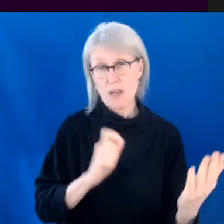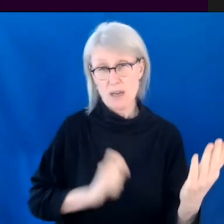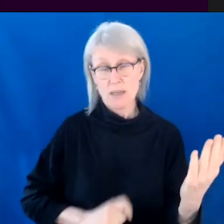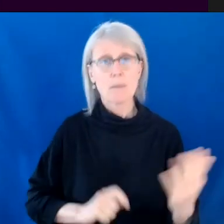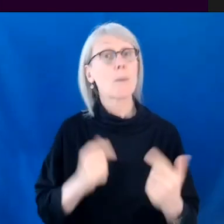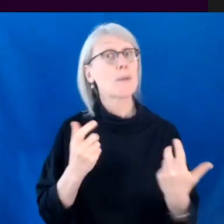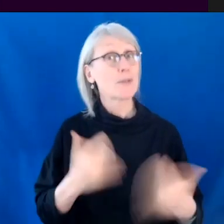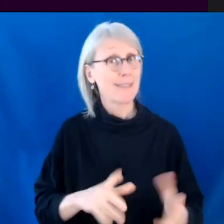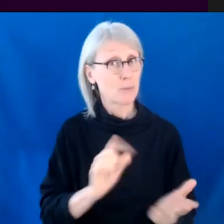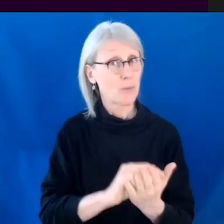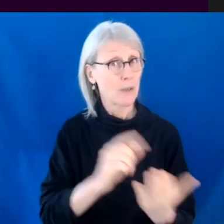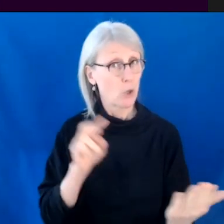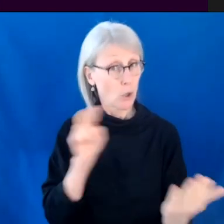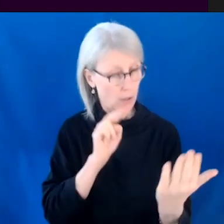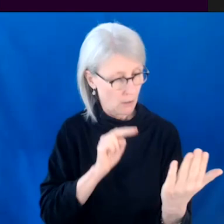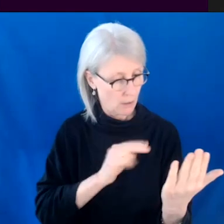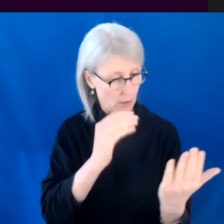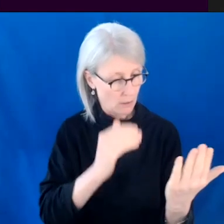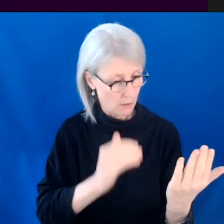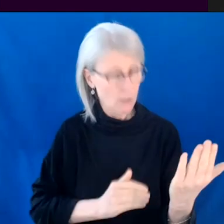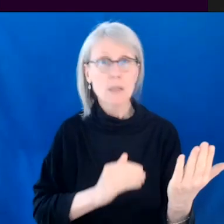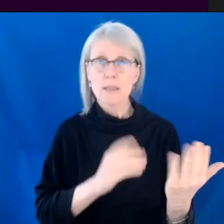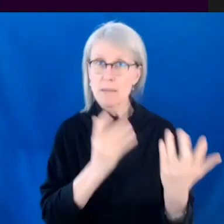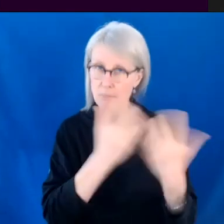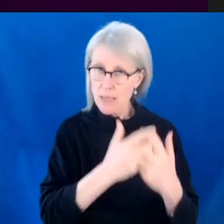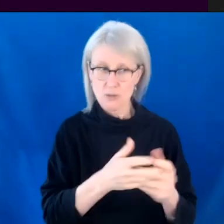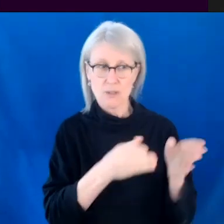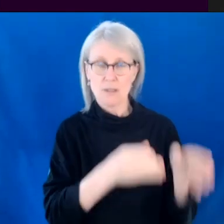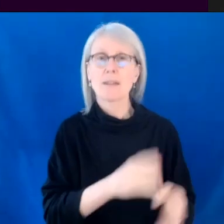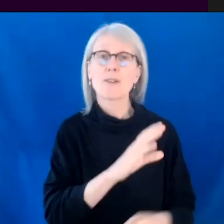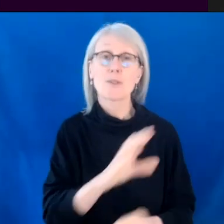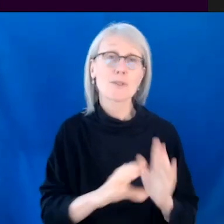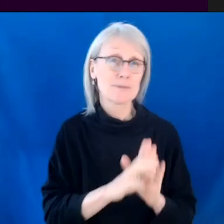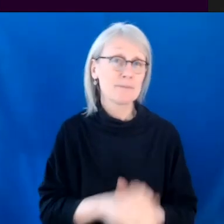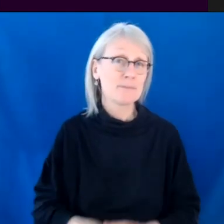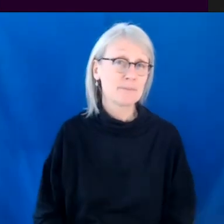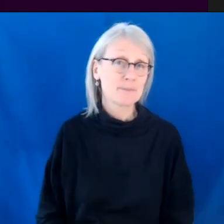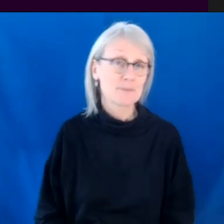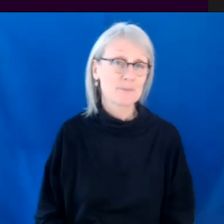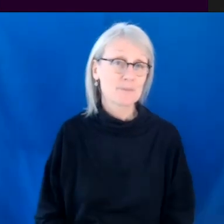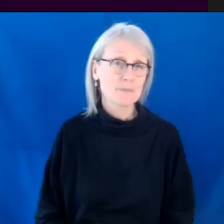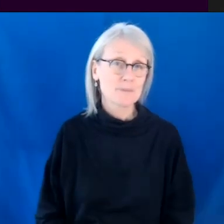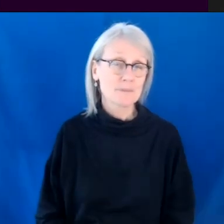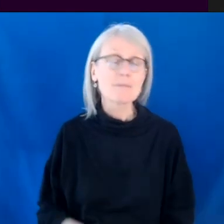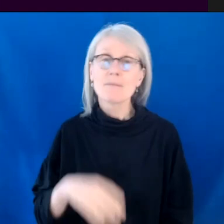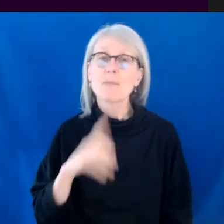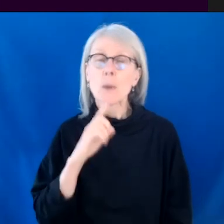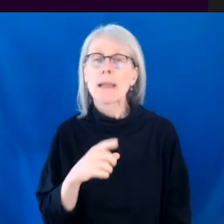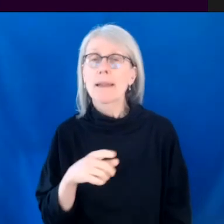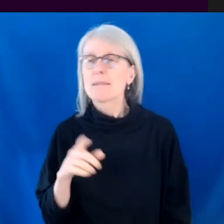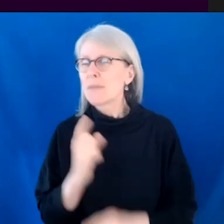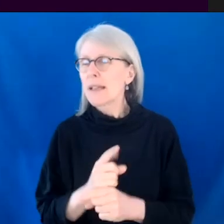line feel authentic from, to that character and what they would say. Yeah. Like let them reinforce themselves almost.